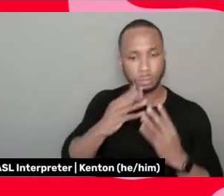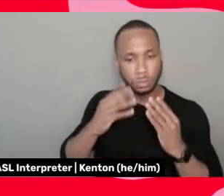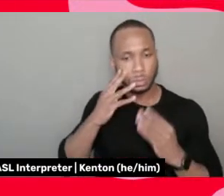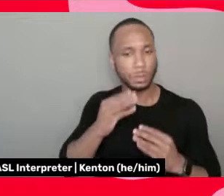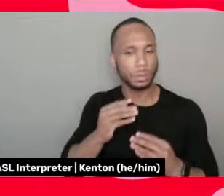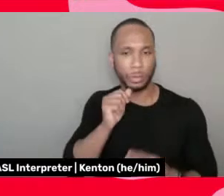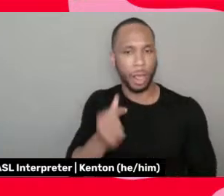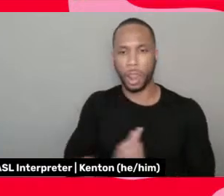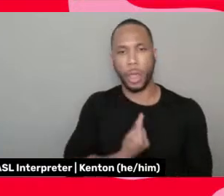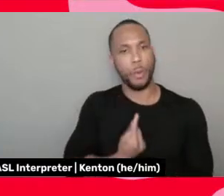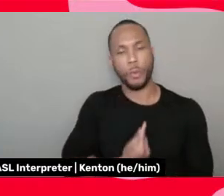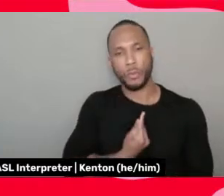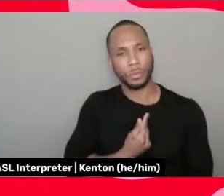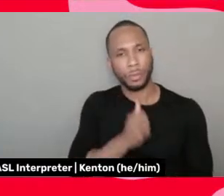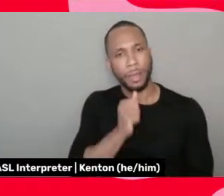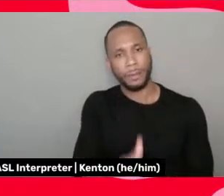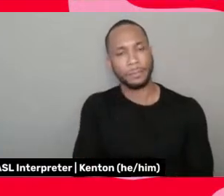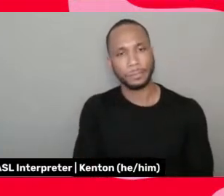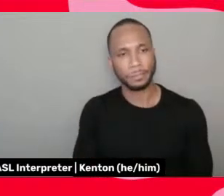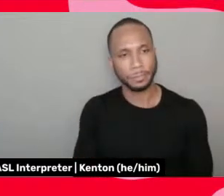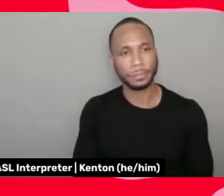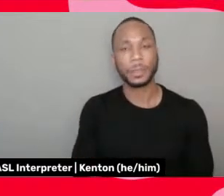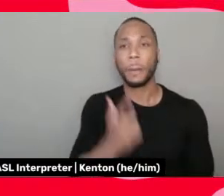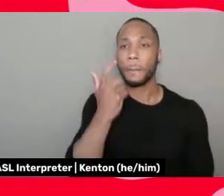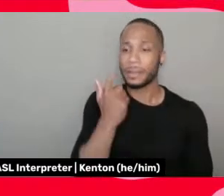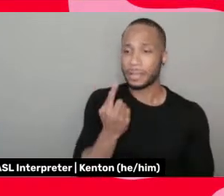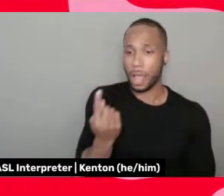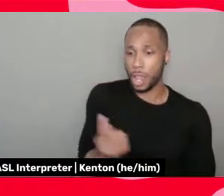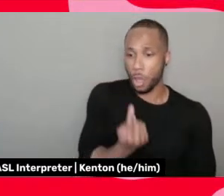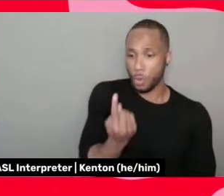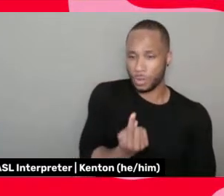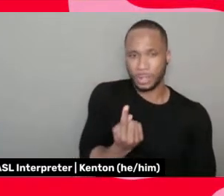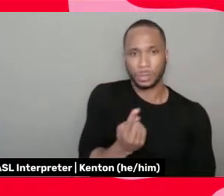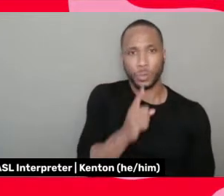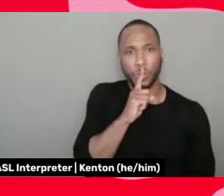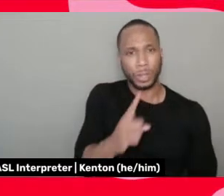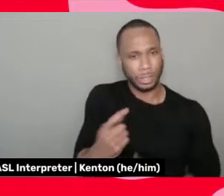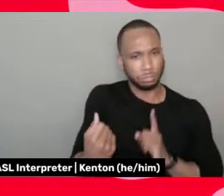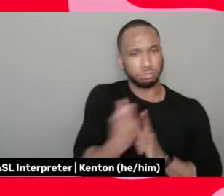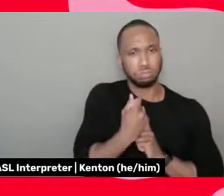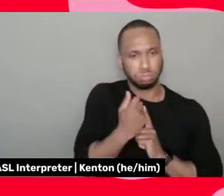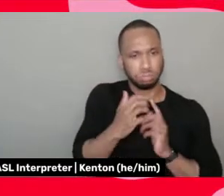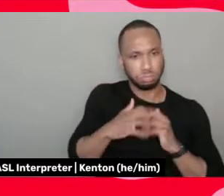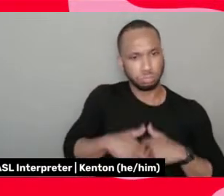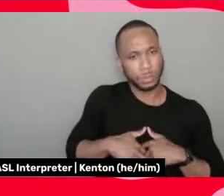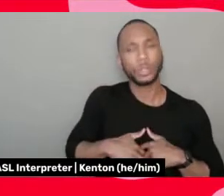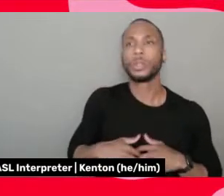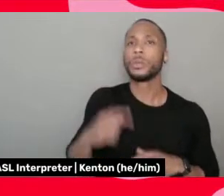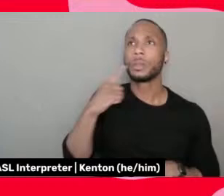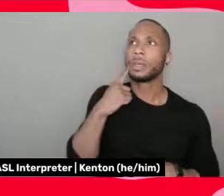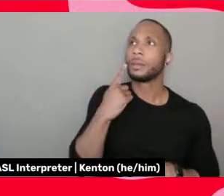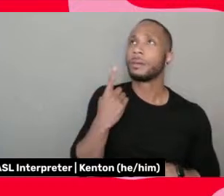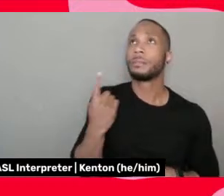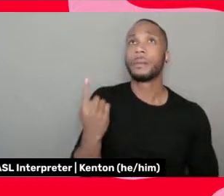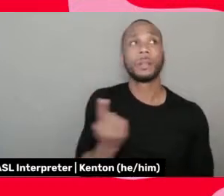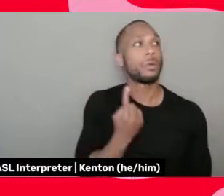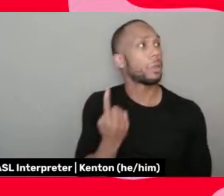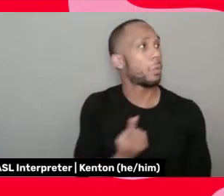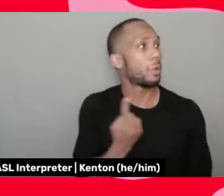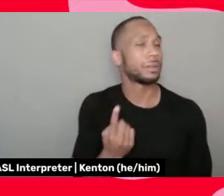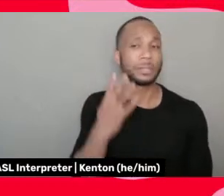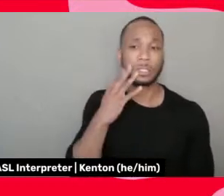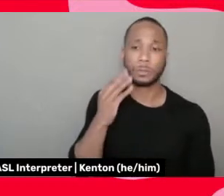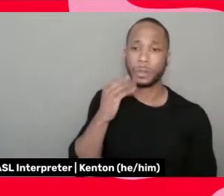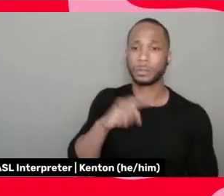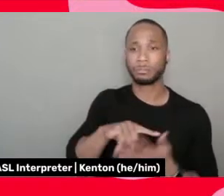they are not alone because the aloneness is what gets you. You think you're the only one going through this.